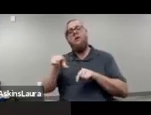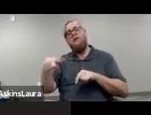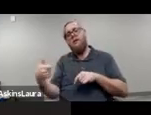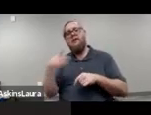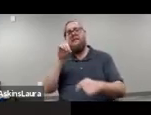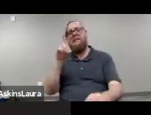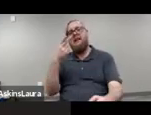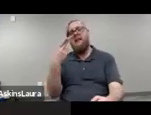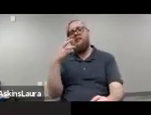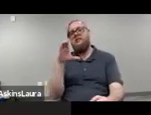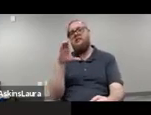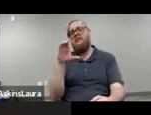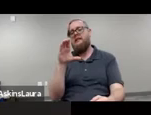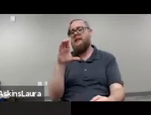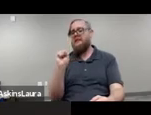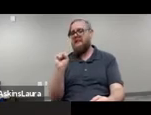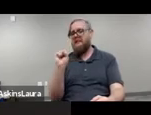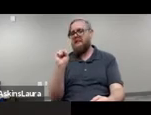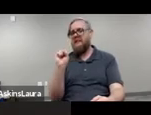acronym DHCS,